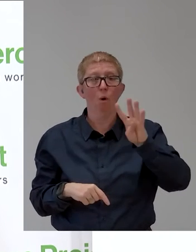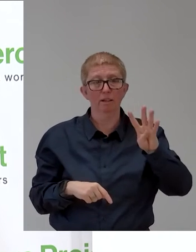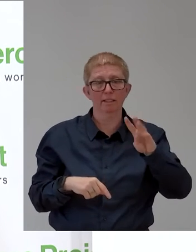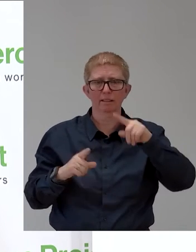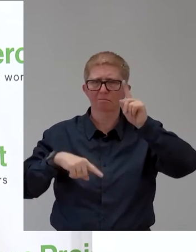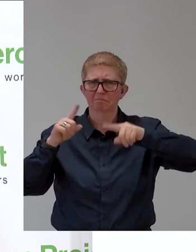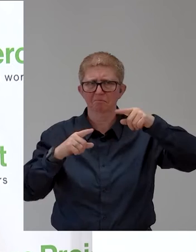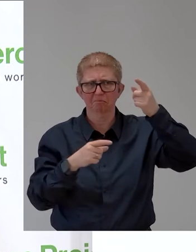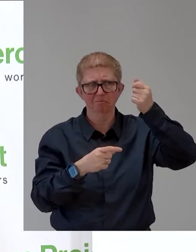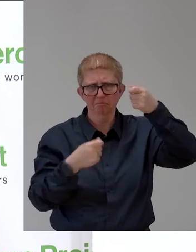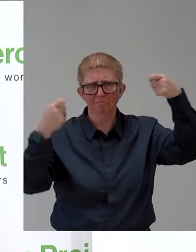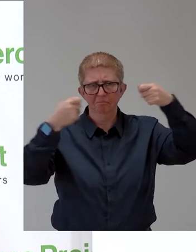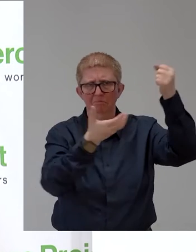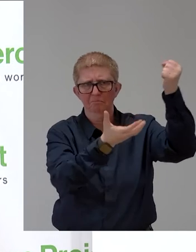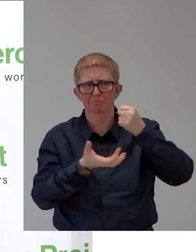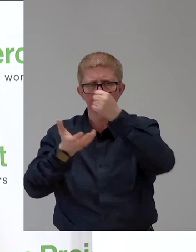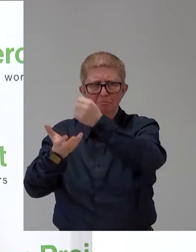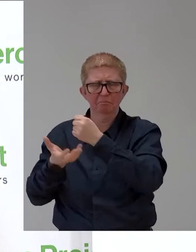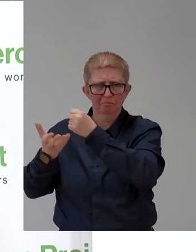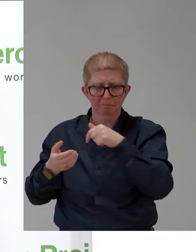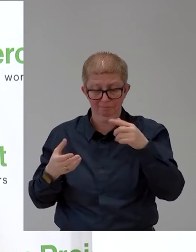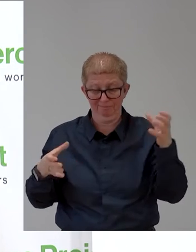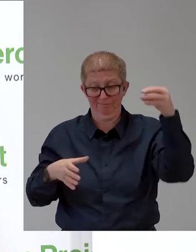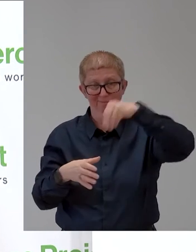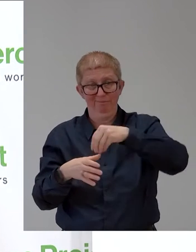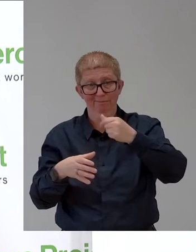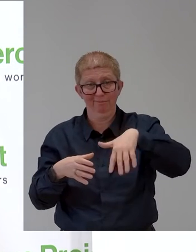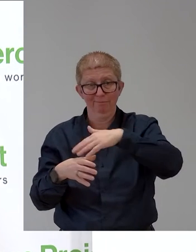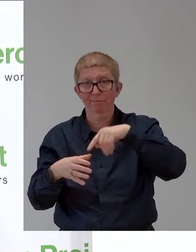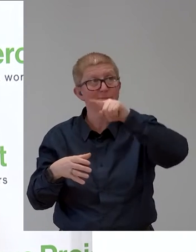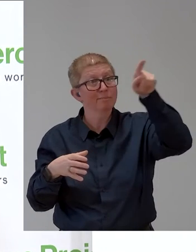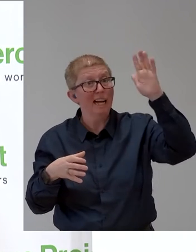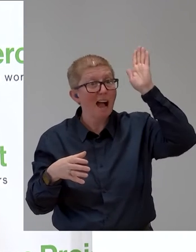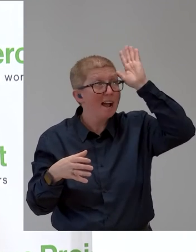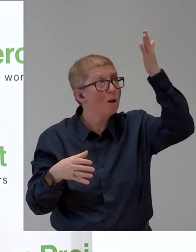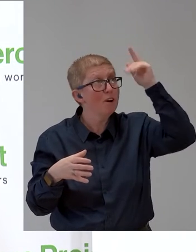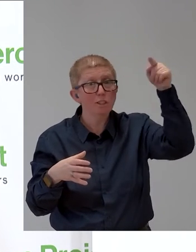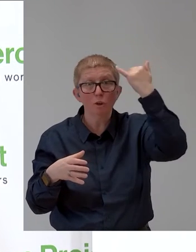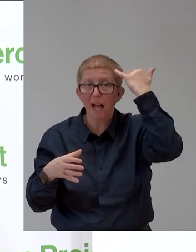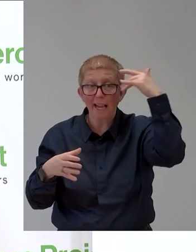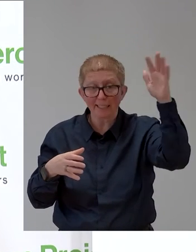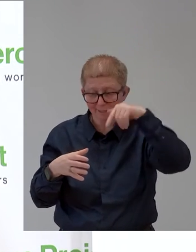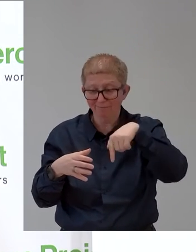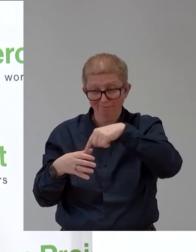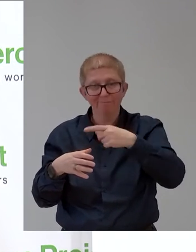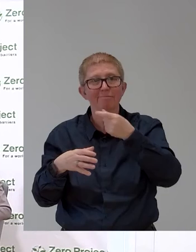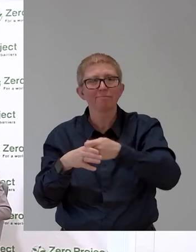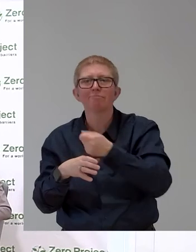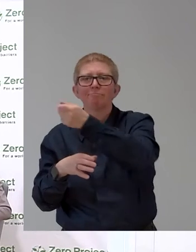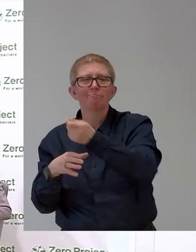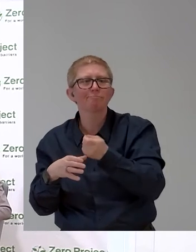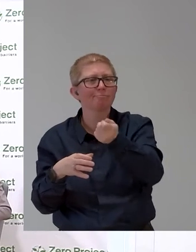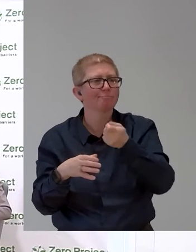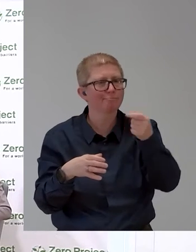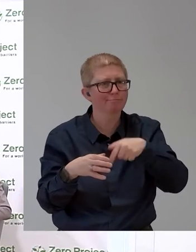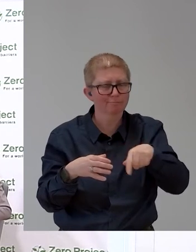support outstanding innovations in the field of education in Austria. Thank you,